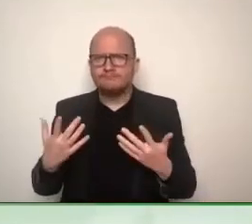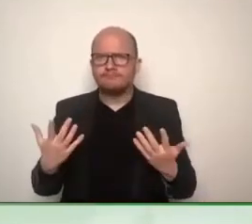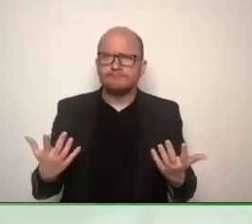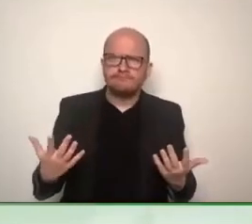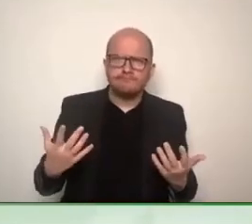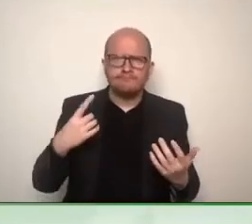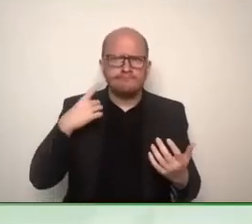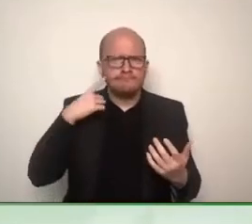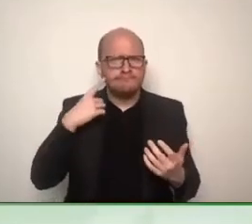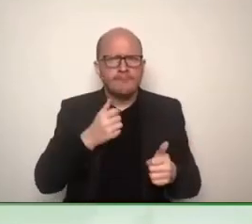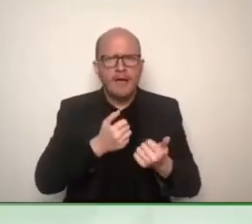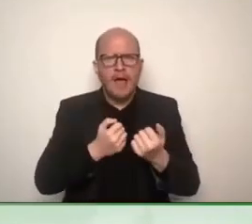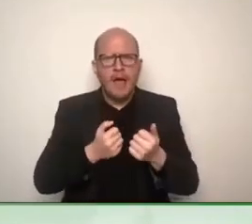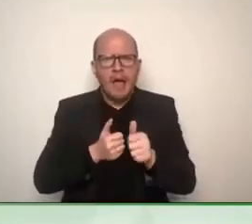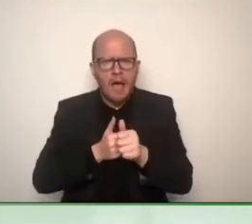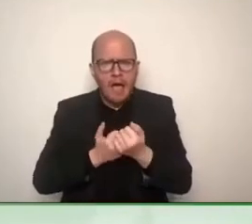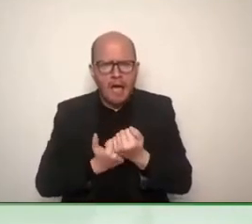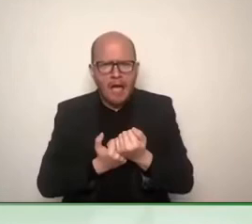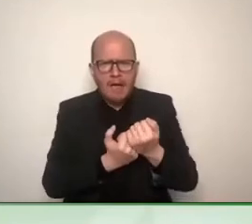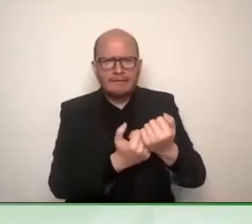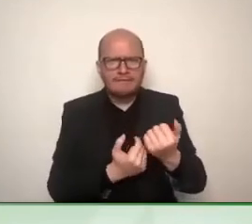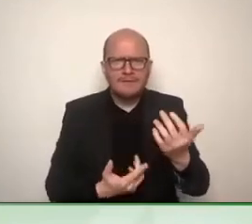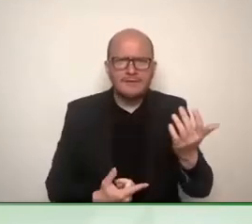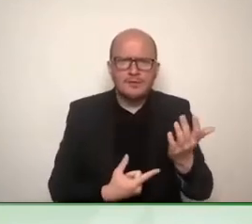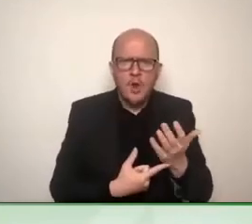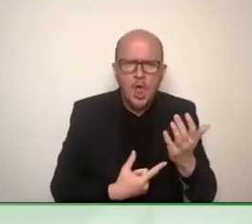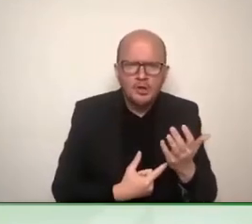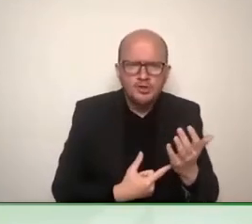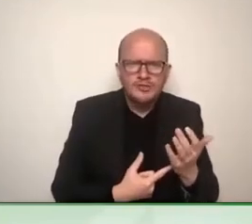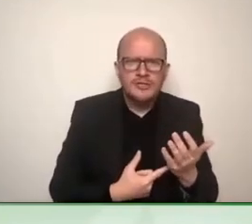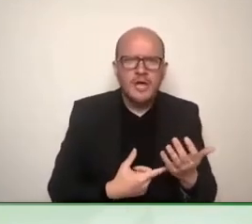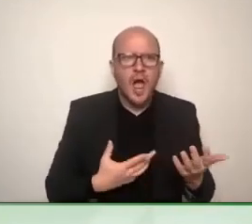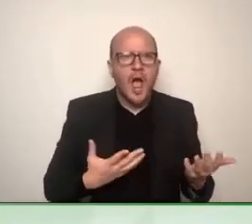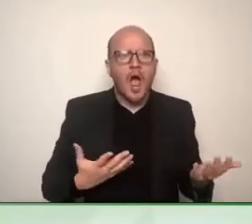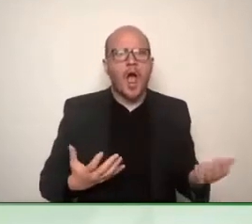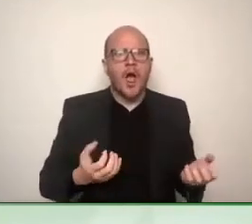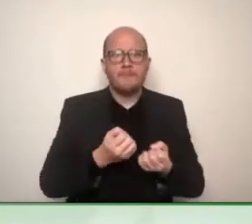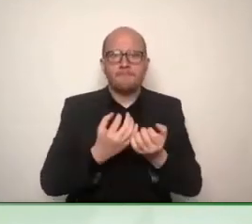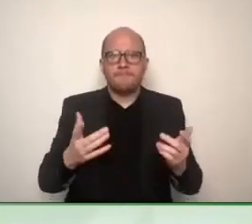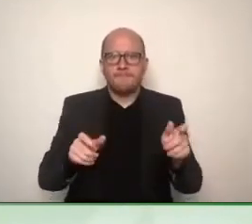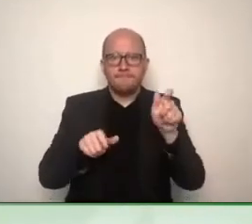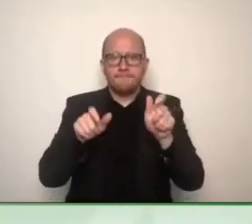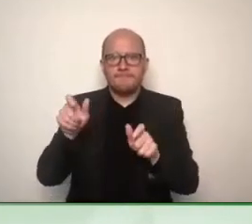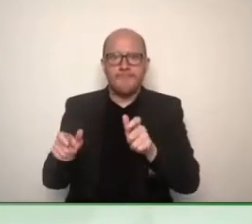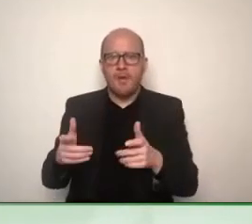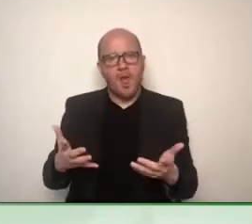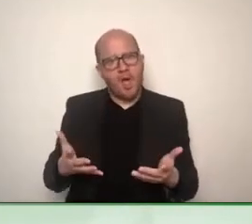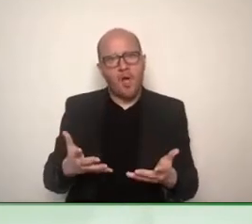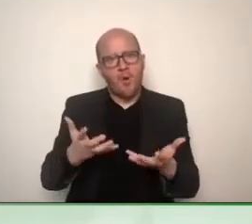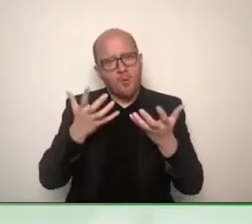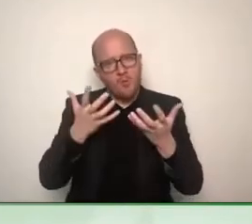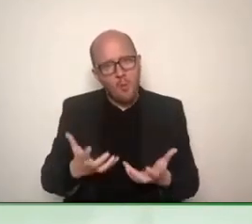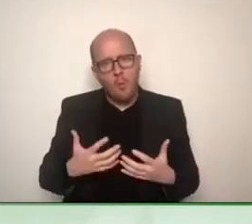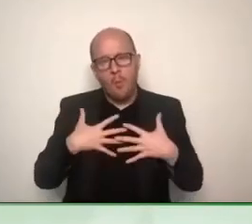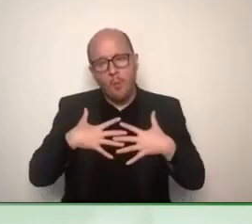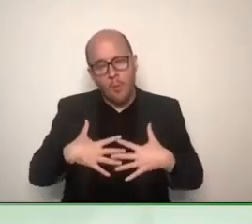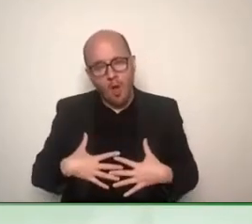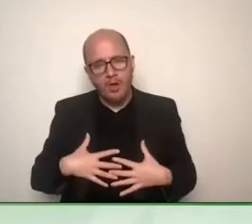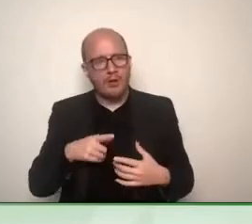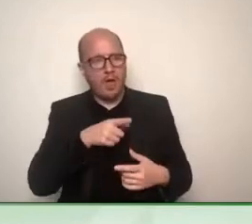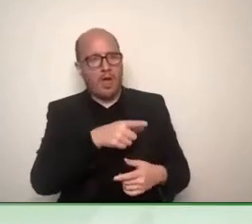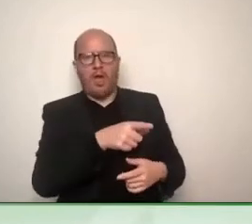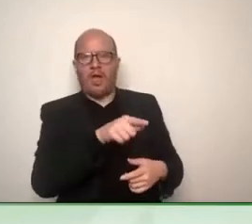the world regions that need this connection. How can they connect with GATO? Not directly.